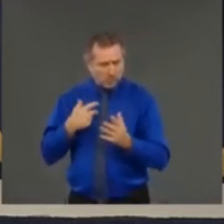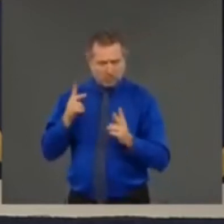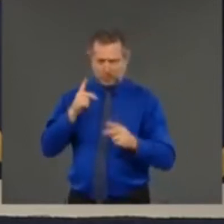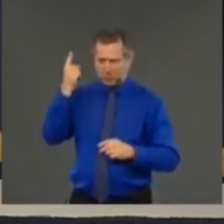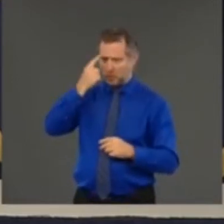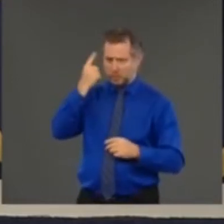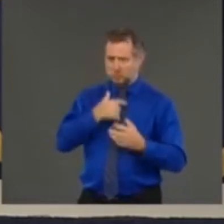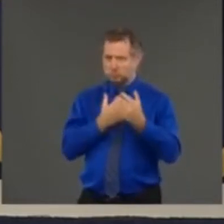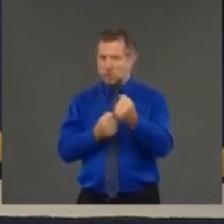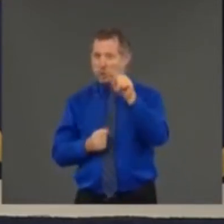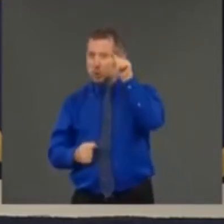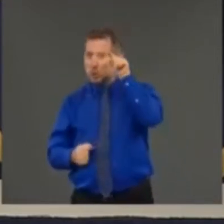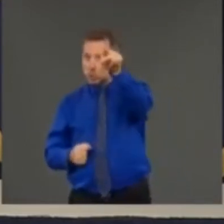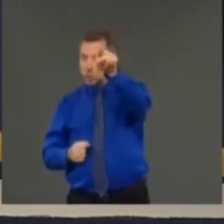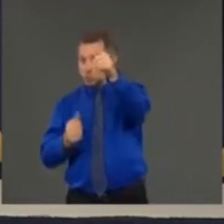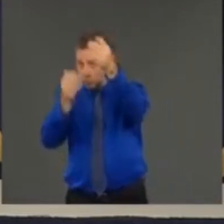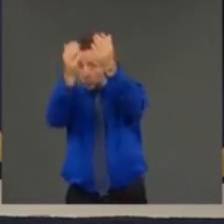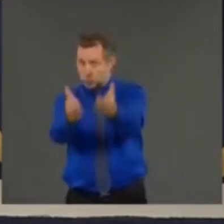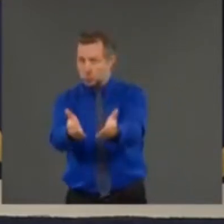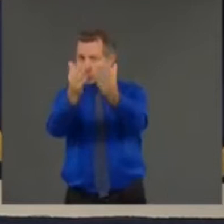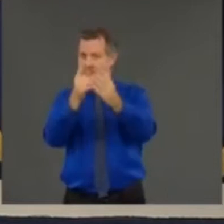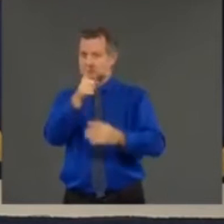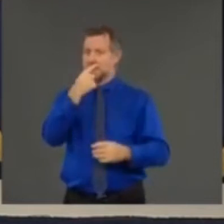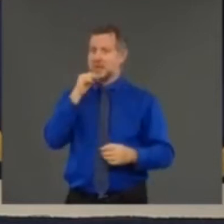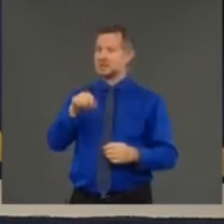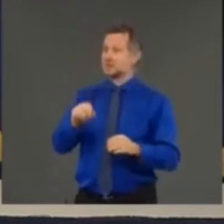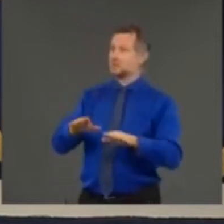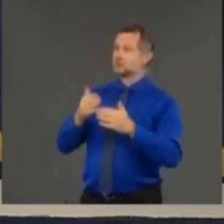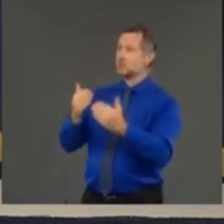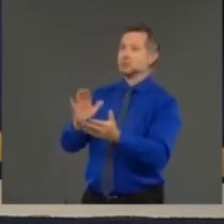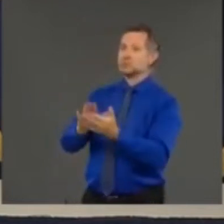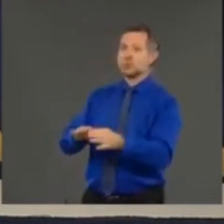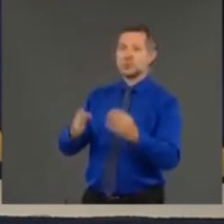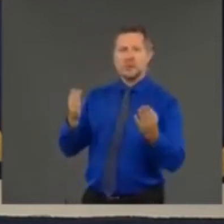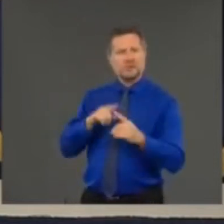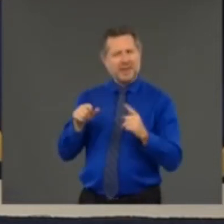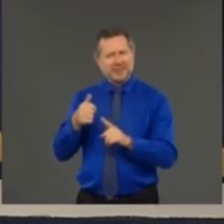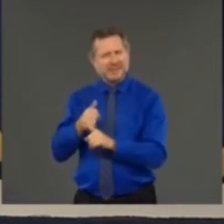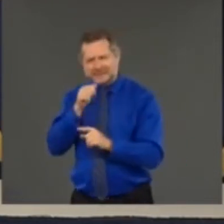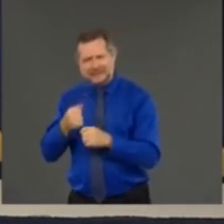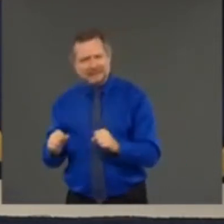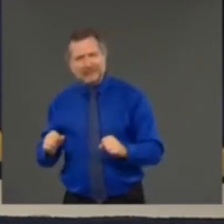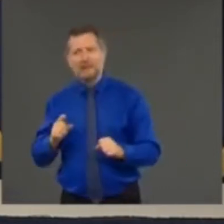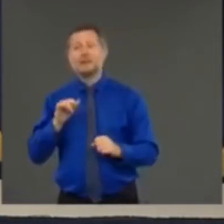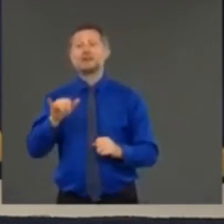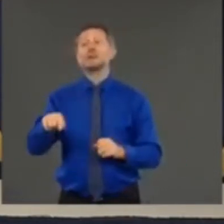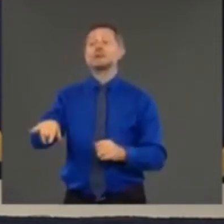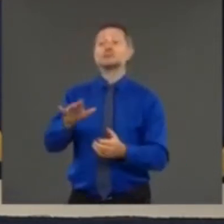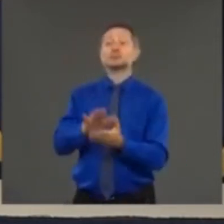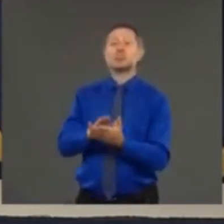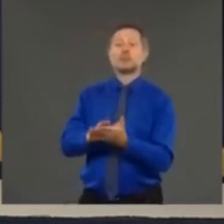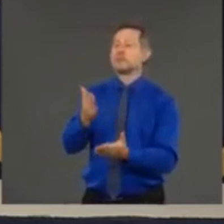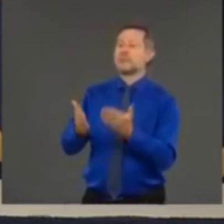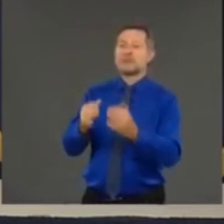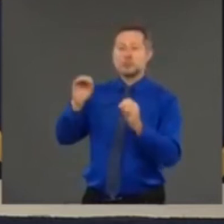saying that they should send their kids back to school but their schools may not be safe and there may not be testing and there may not be a school nurse well